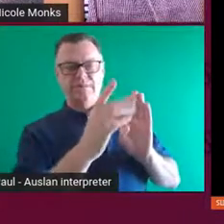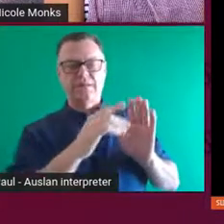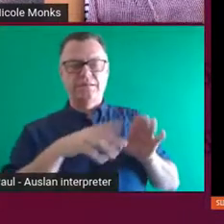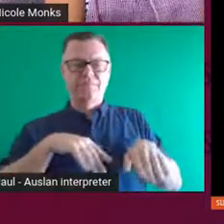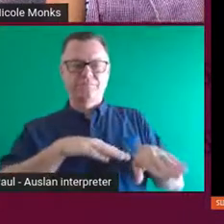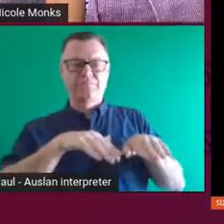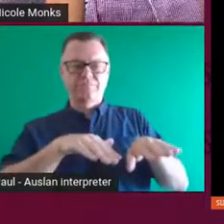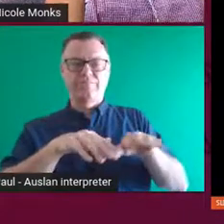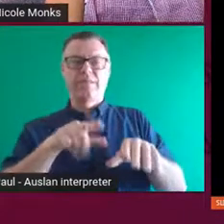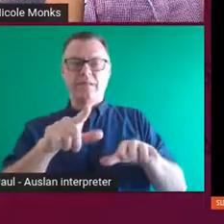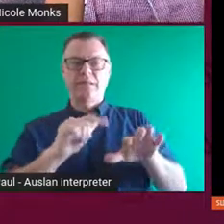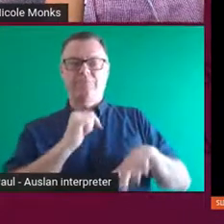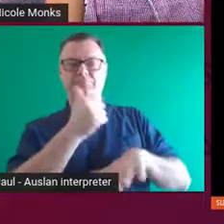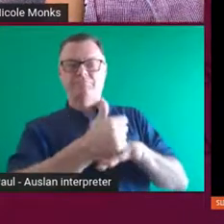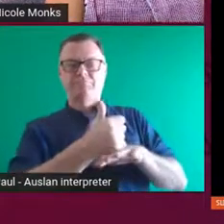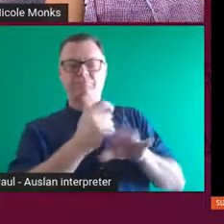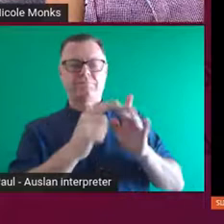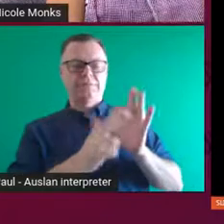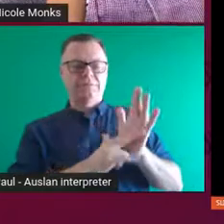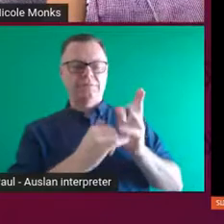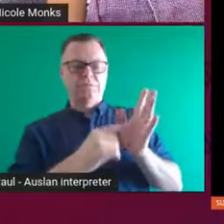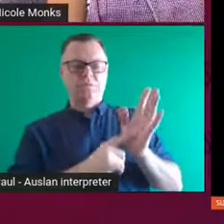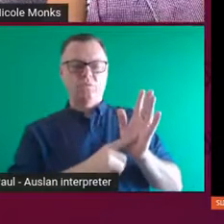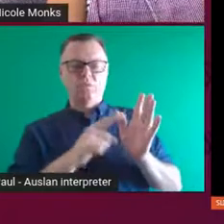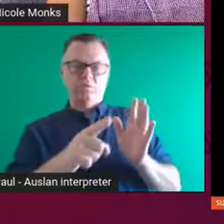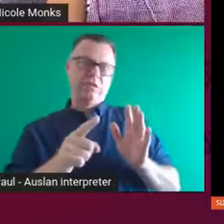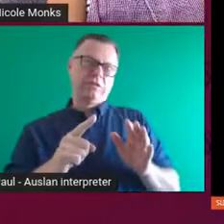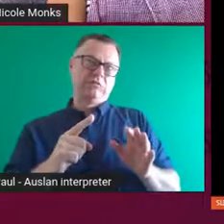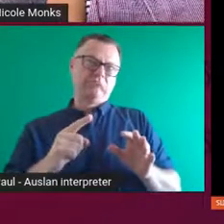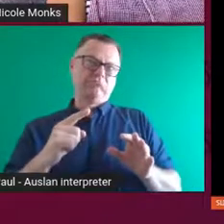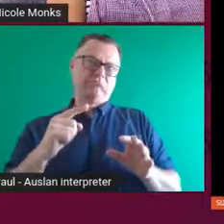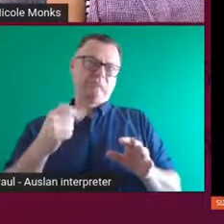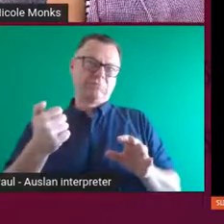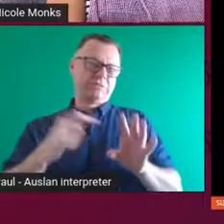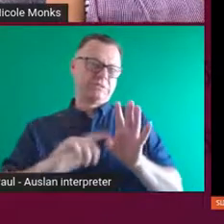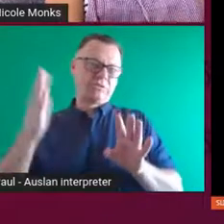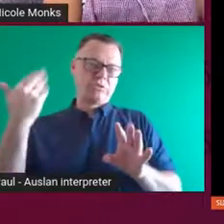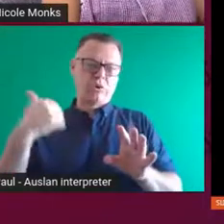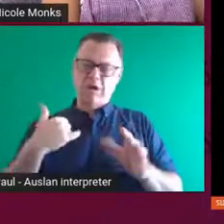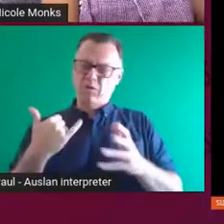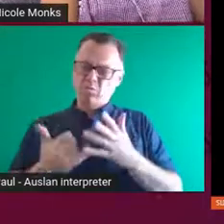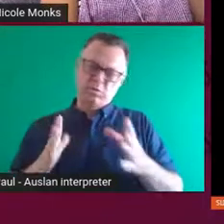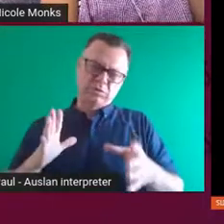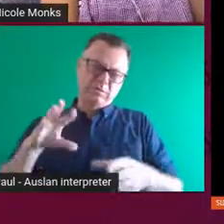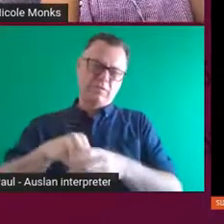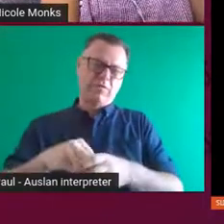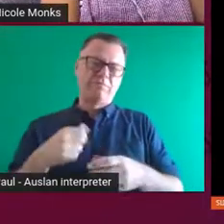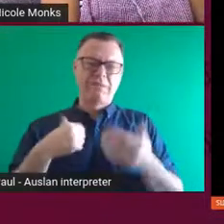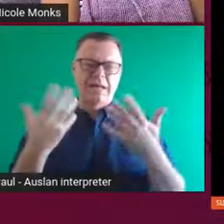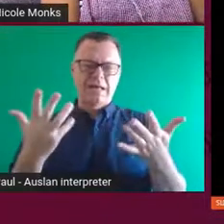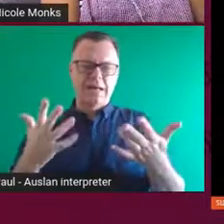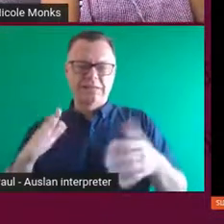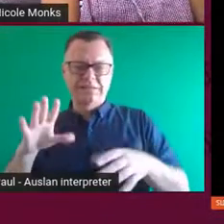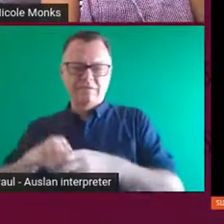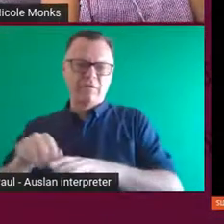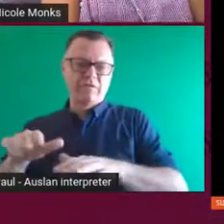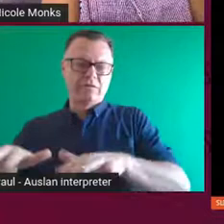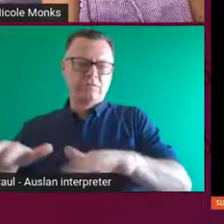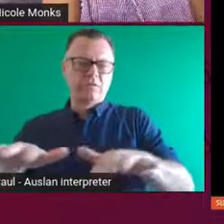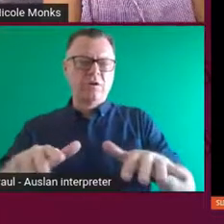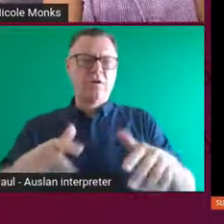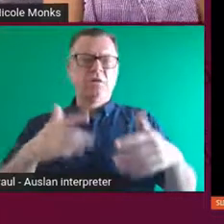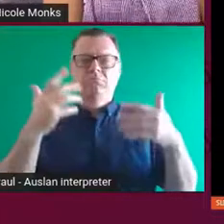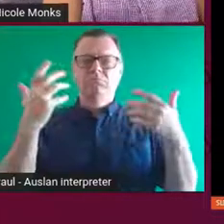while ago too. So I was very much hands-on in this project installing and painting. And, yeah, it was a lot of work.